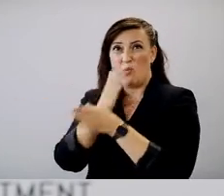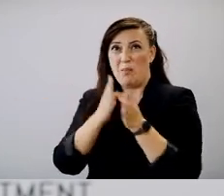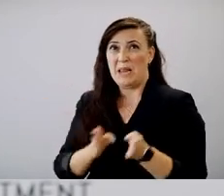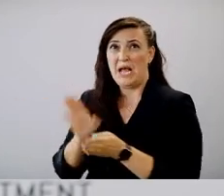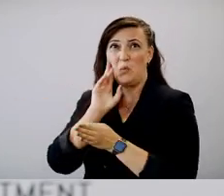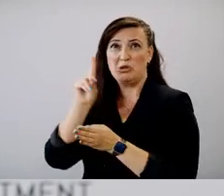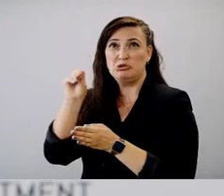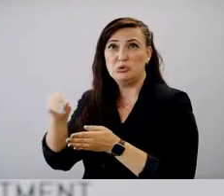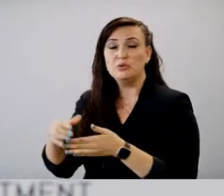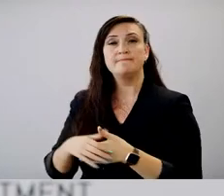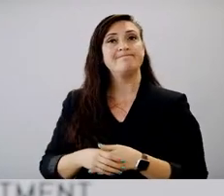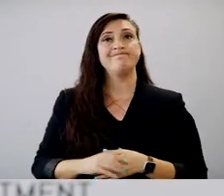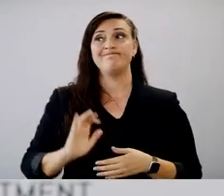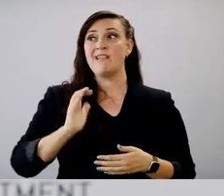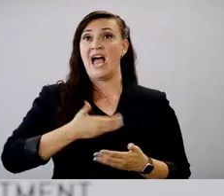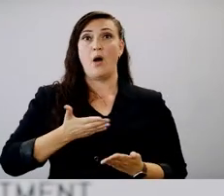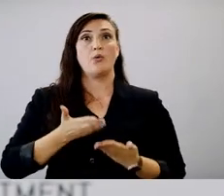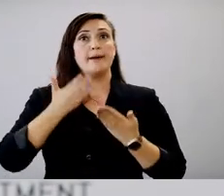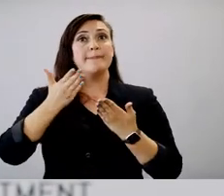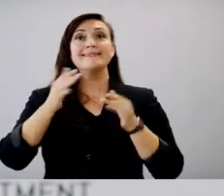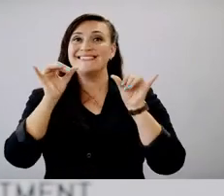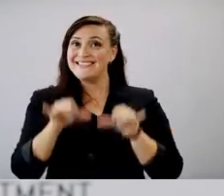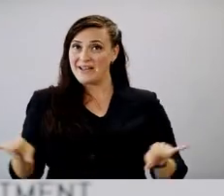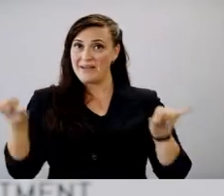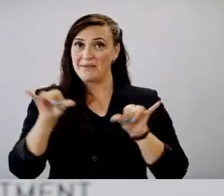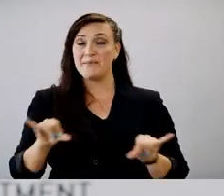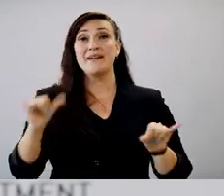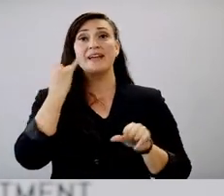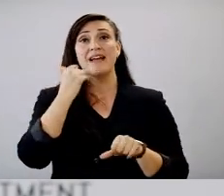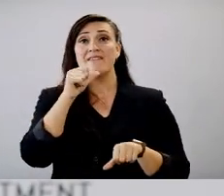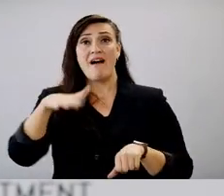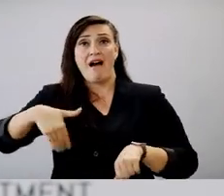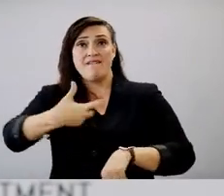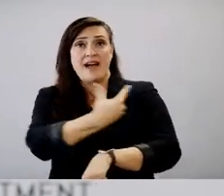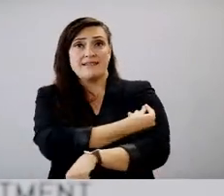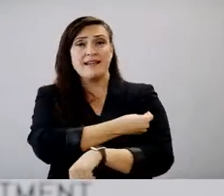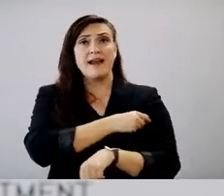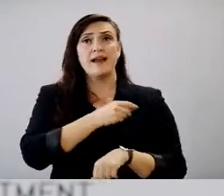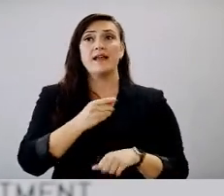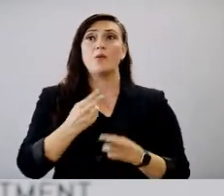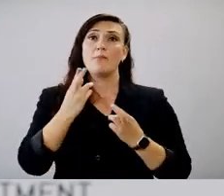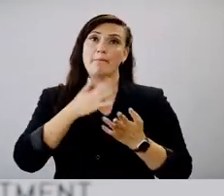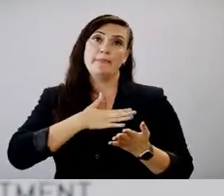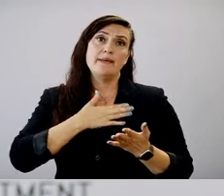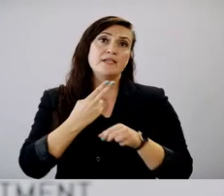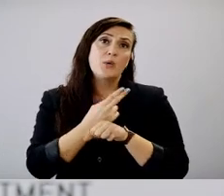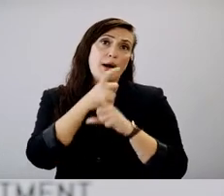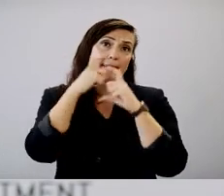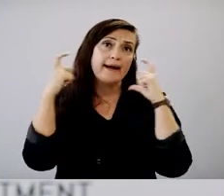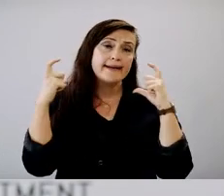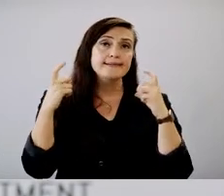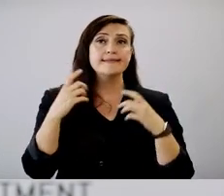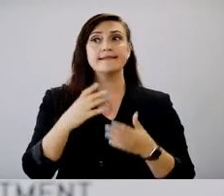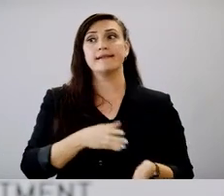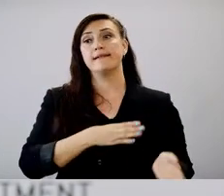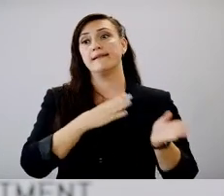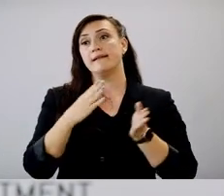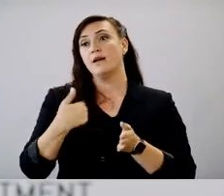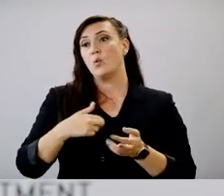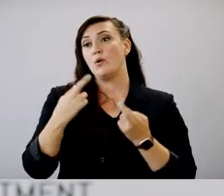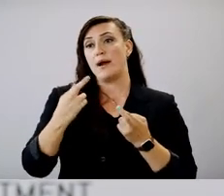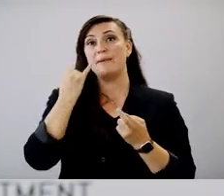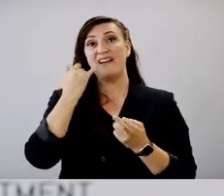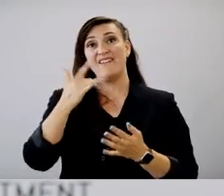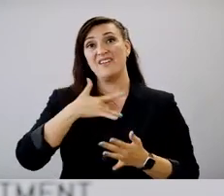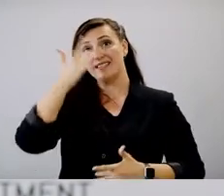guidance remains the same. We recommend that unvaccinated individuals wear a mask. We recommend that, you know, you stay